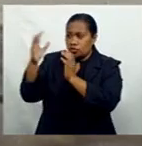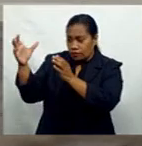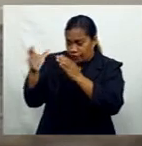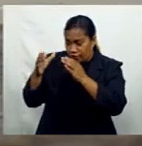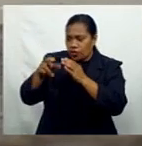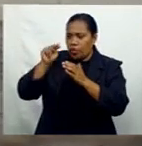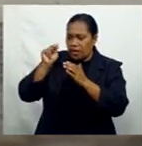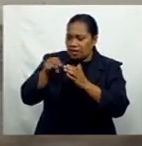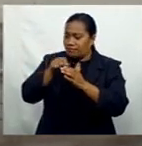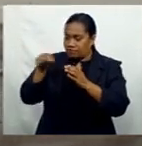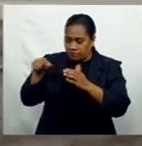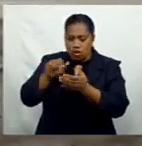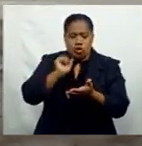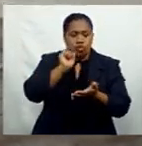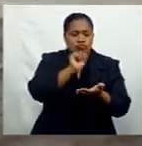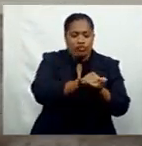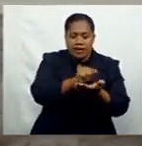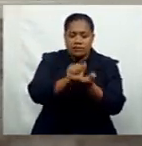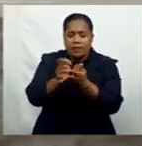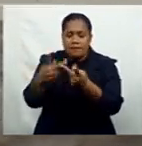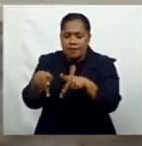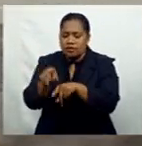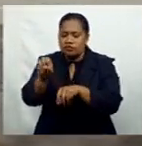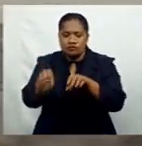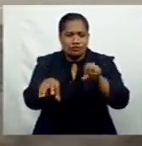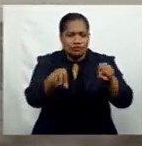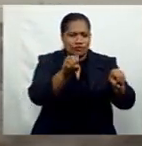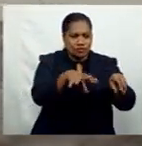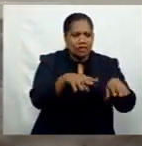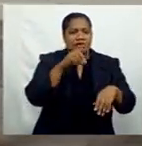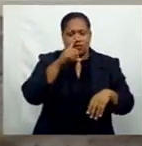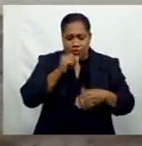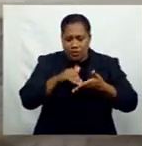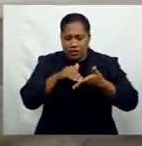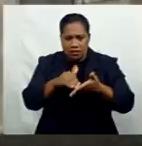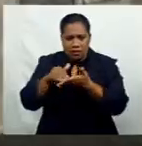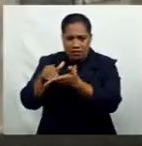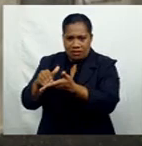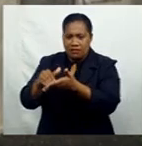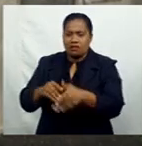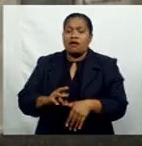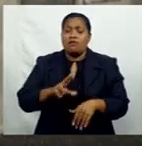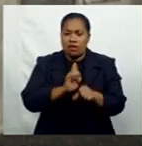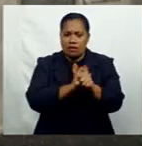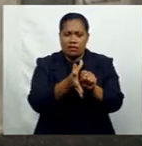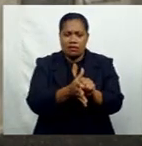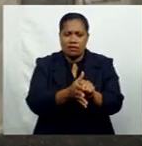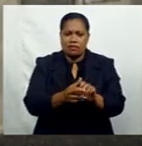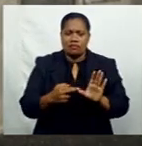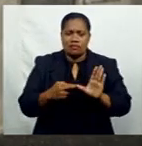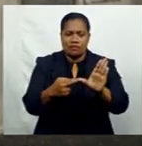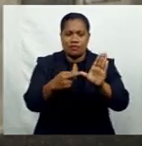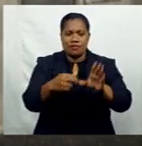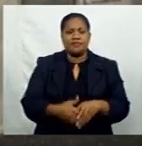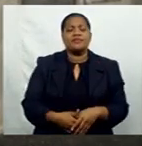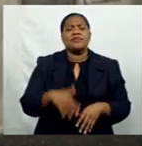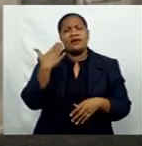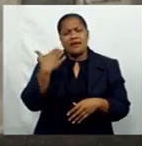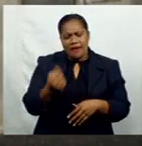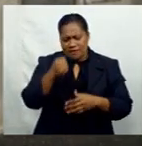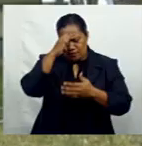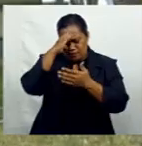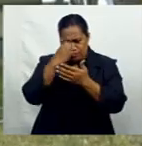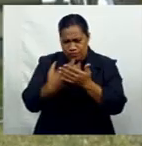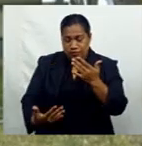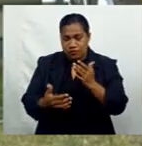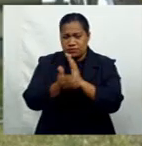so that we get the benefit in this COVID response. They also have expertise in data collection and